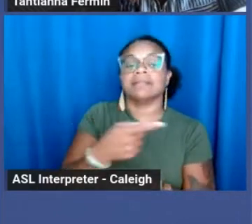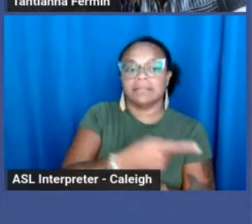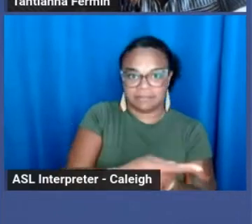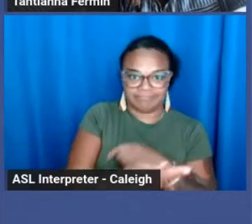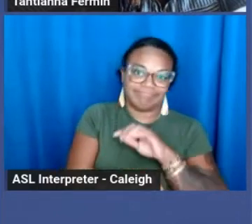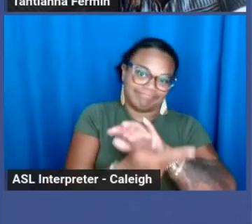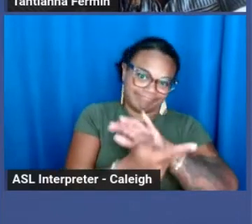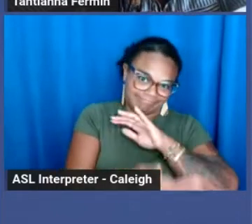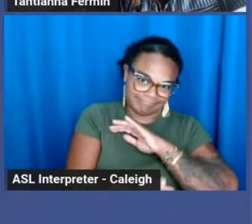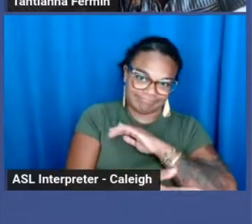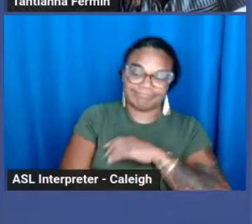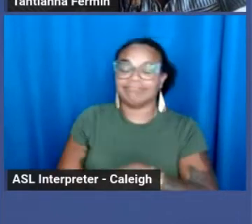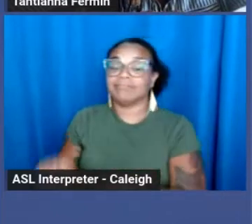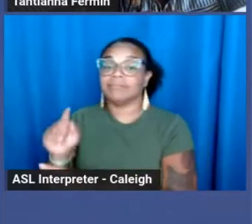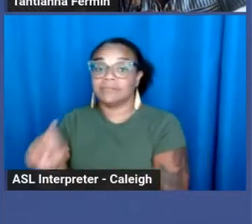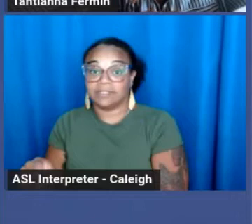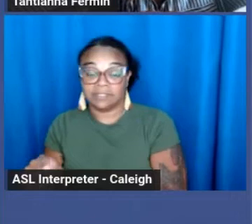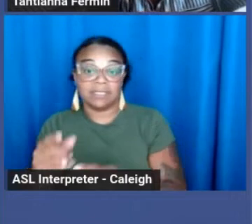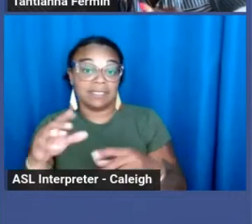decriminalizing prostitutions,